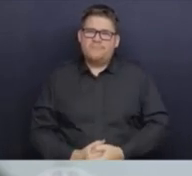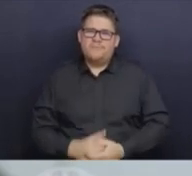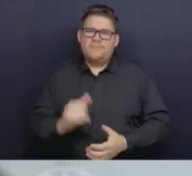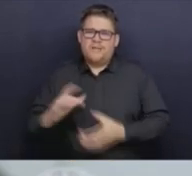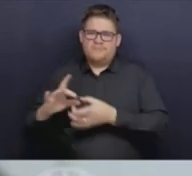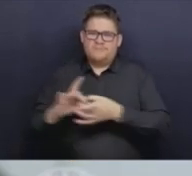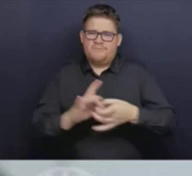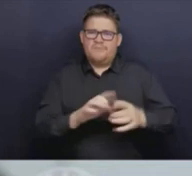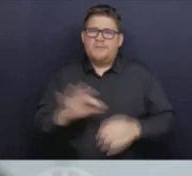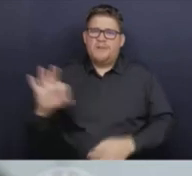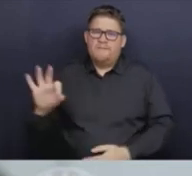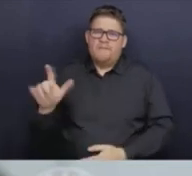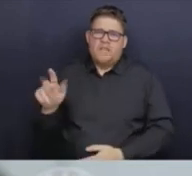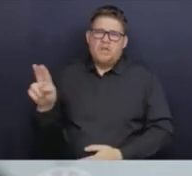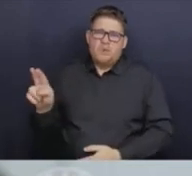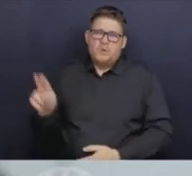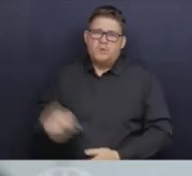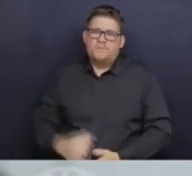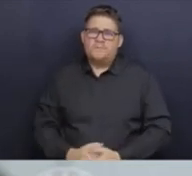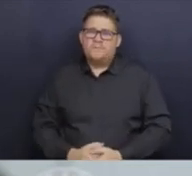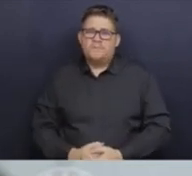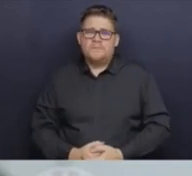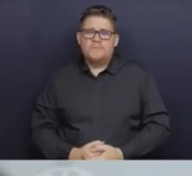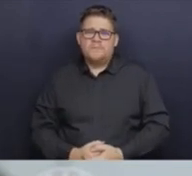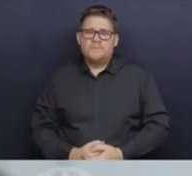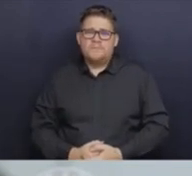on in the season. So that's important and thankful.